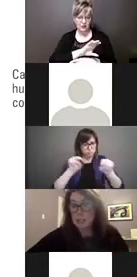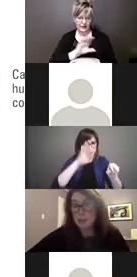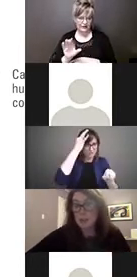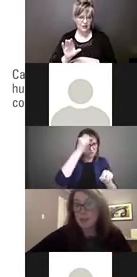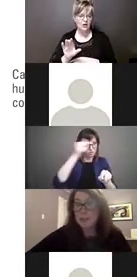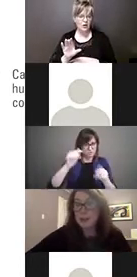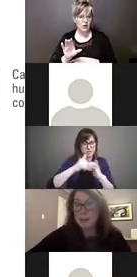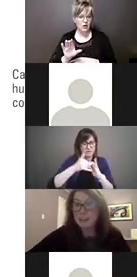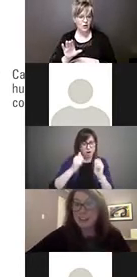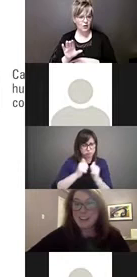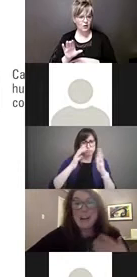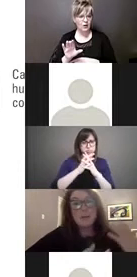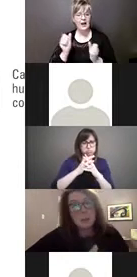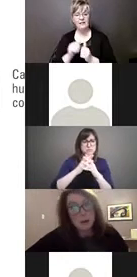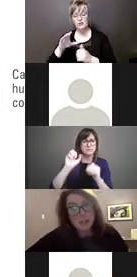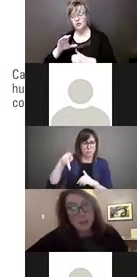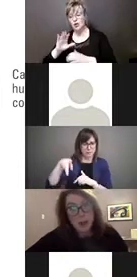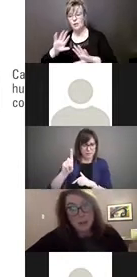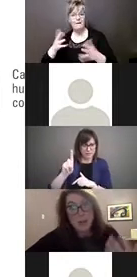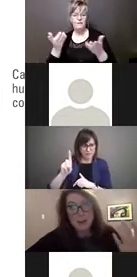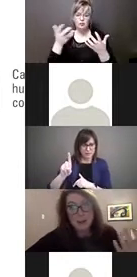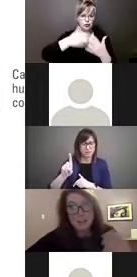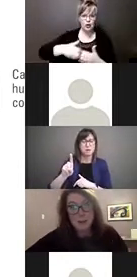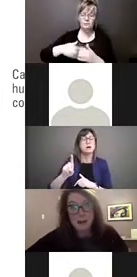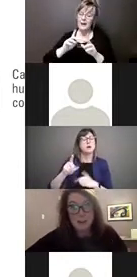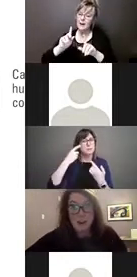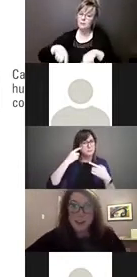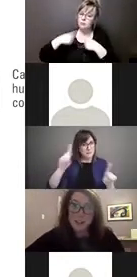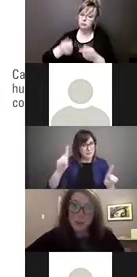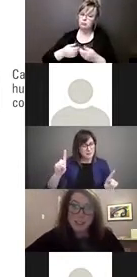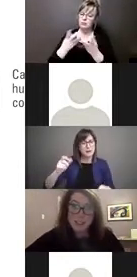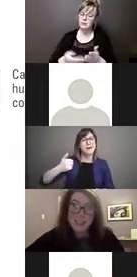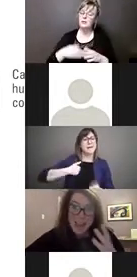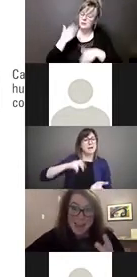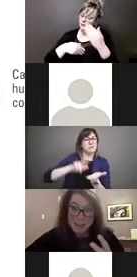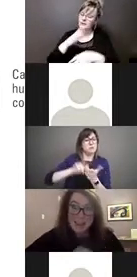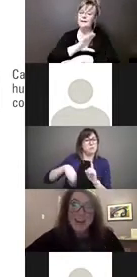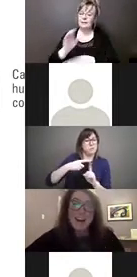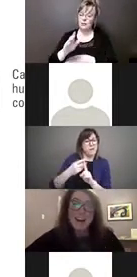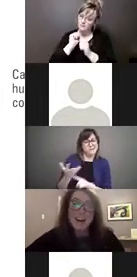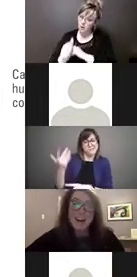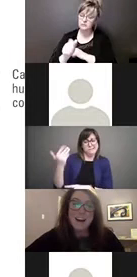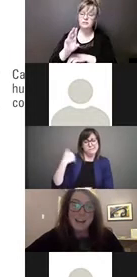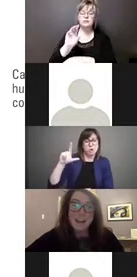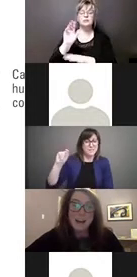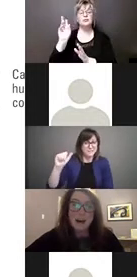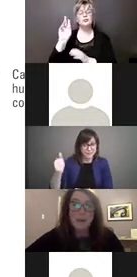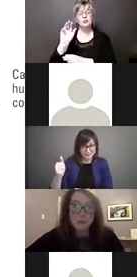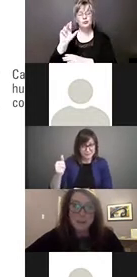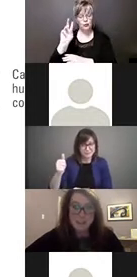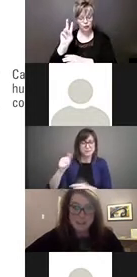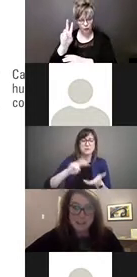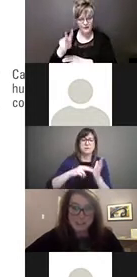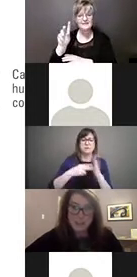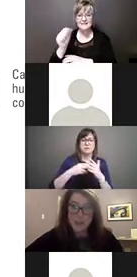implementation of the CRPD. It was a long time coming. It Canada did ratify in 2010. So it did take